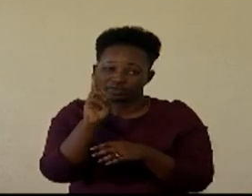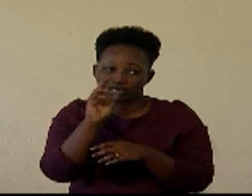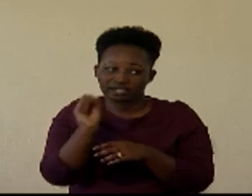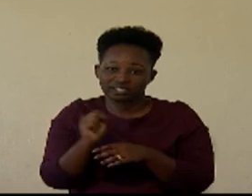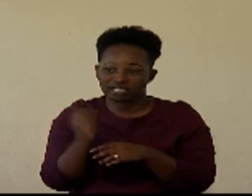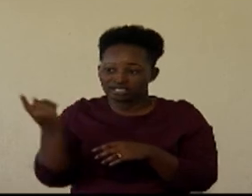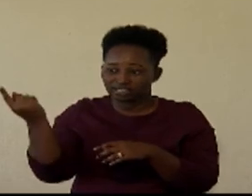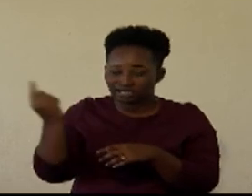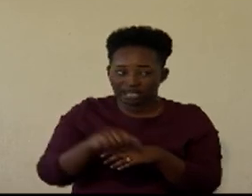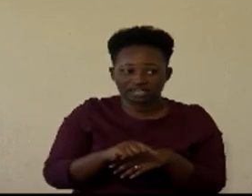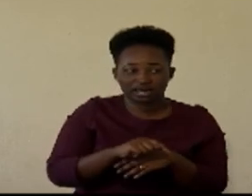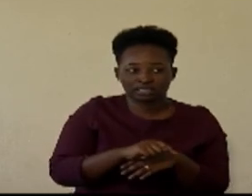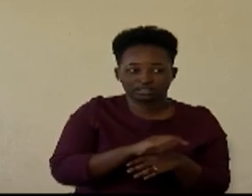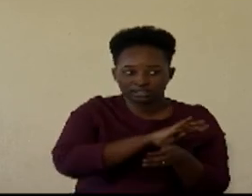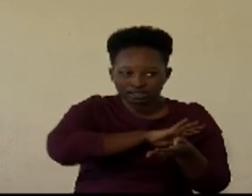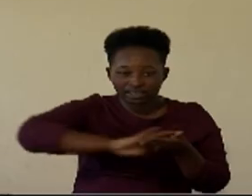cells